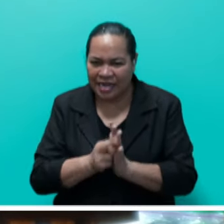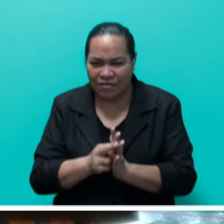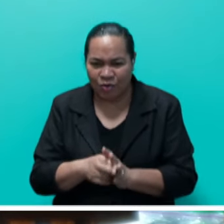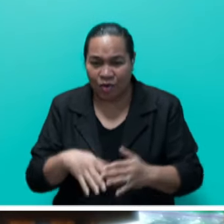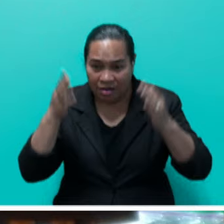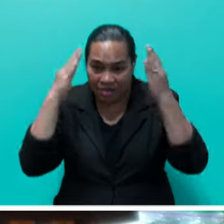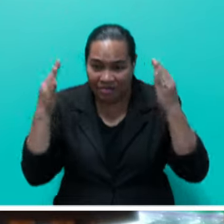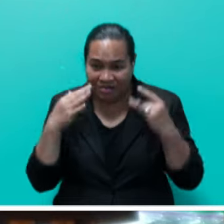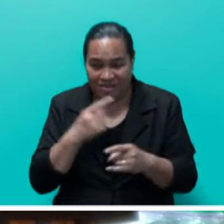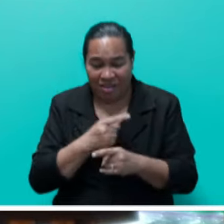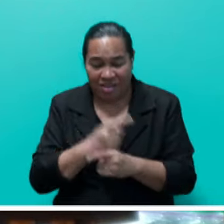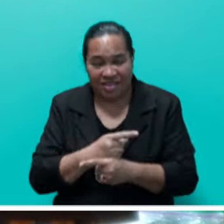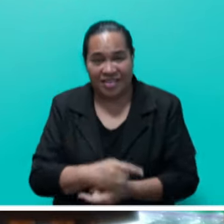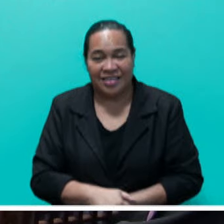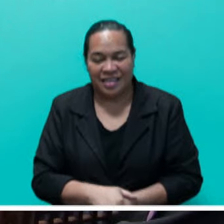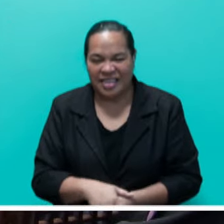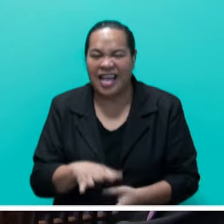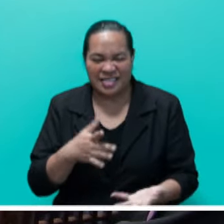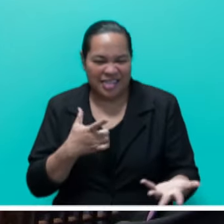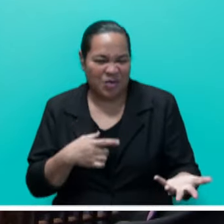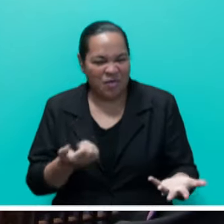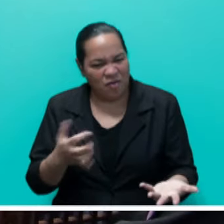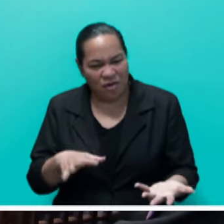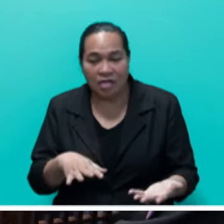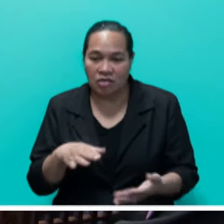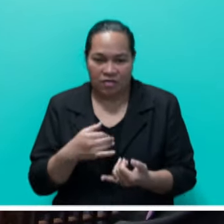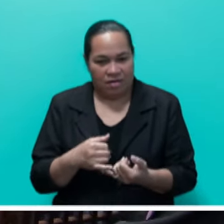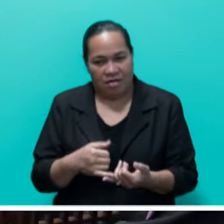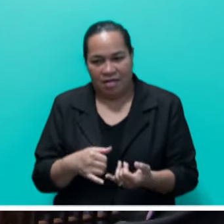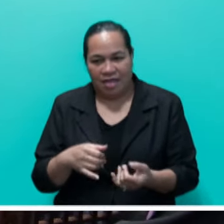informative now.